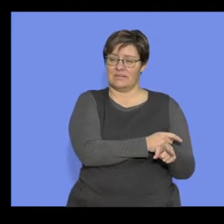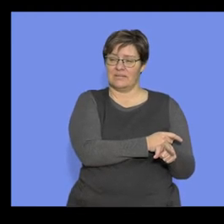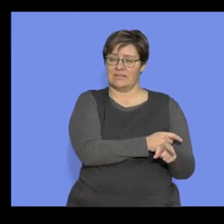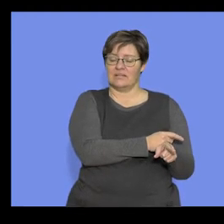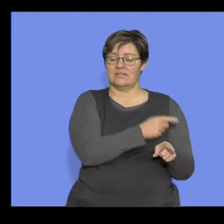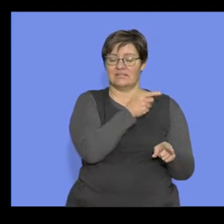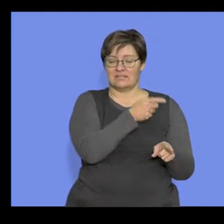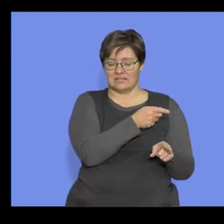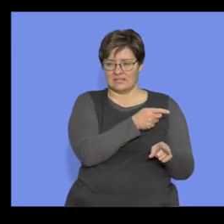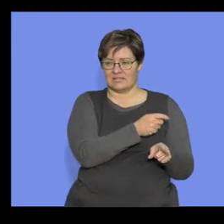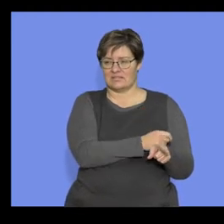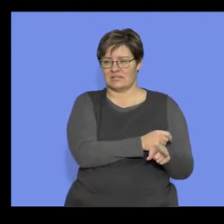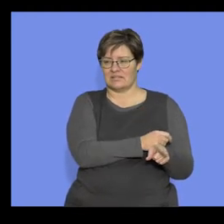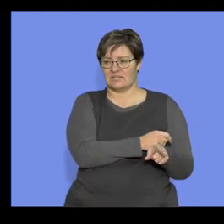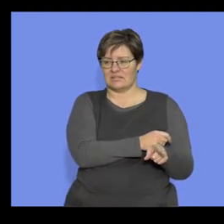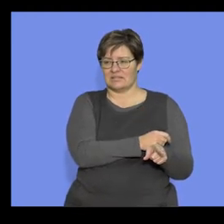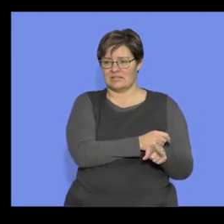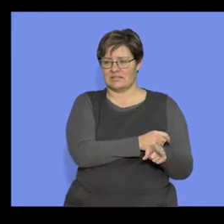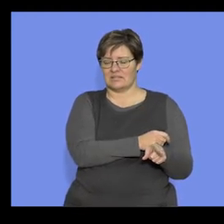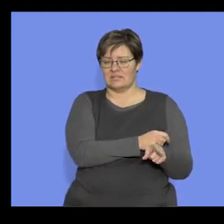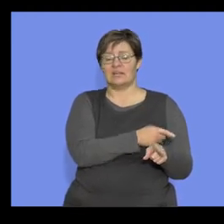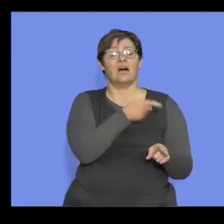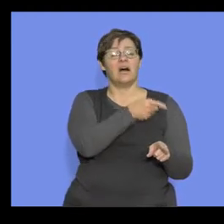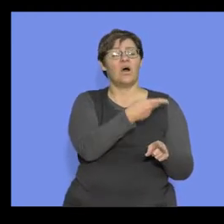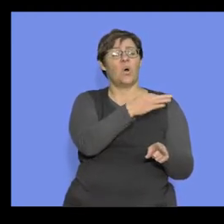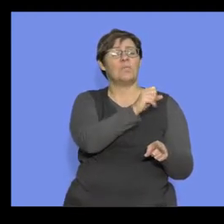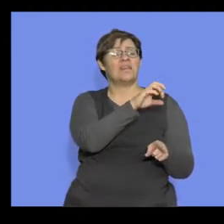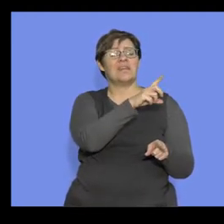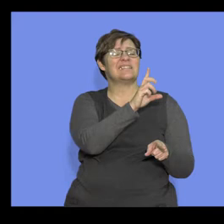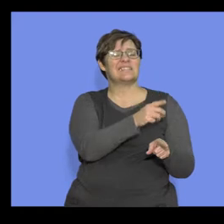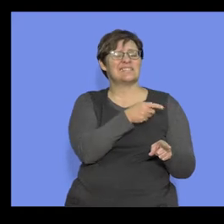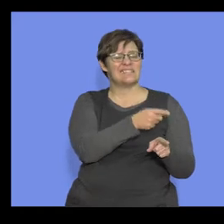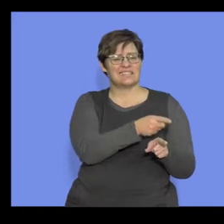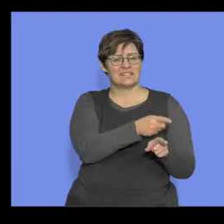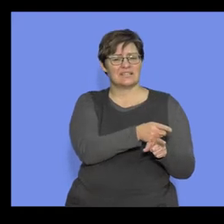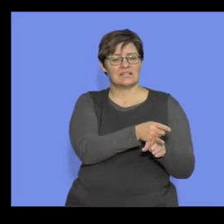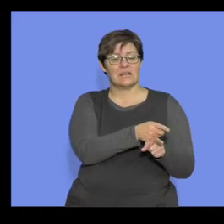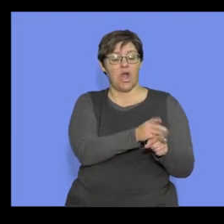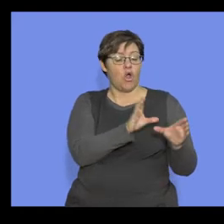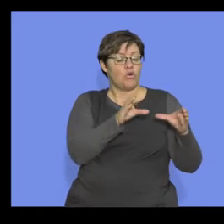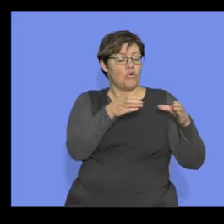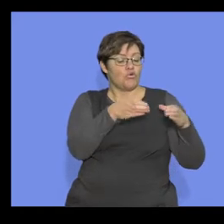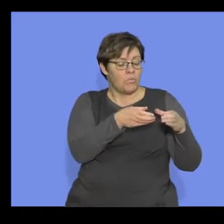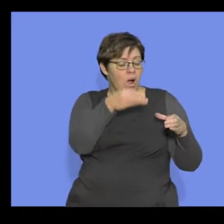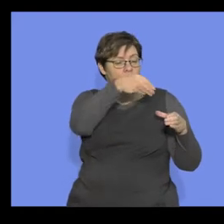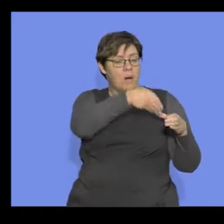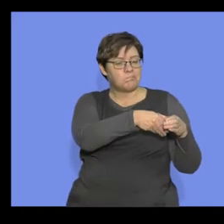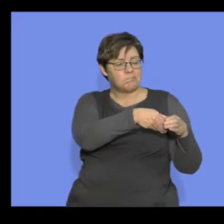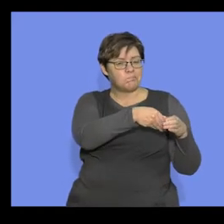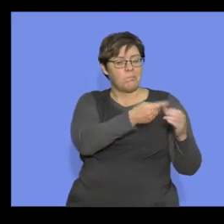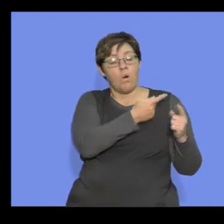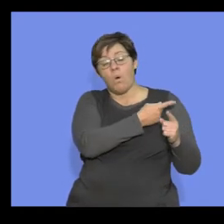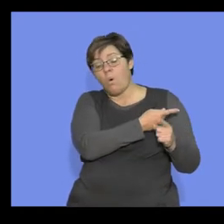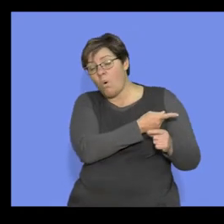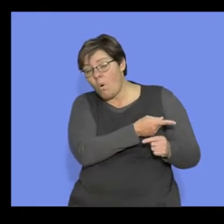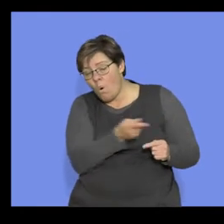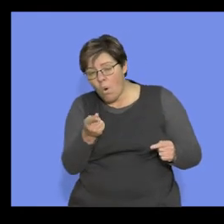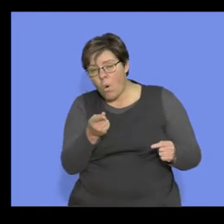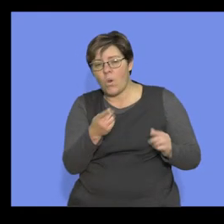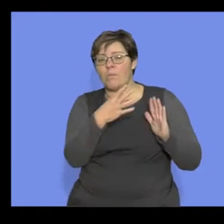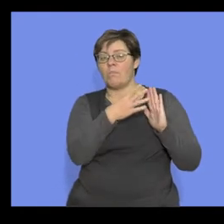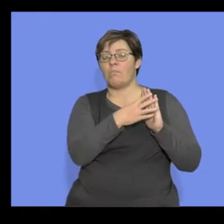beginning. Okay. There we go. Homnids. What is a homnid? It's the group consisting of